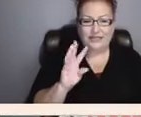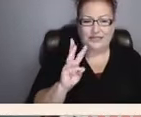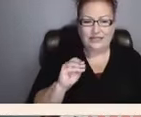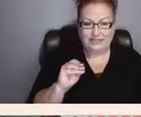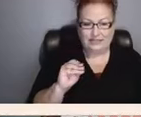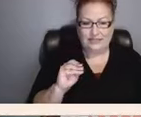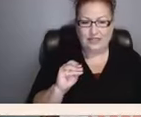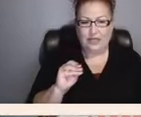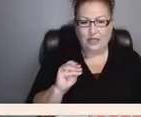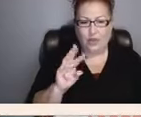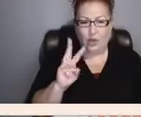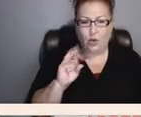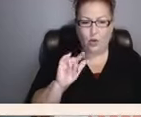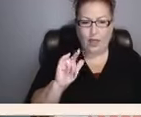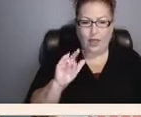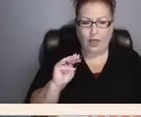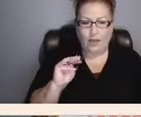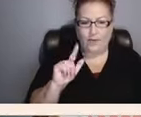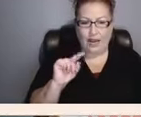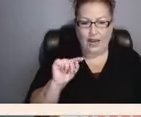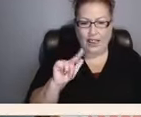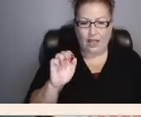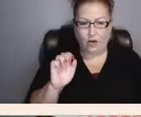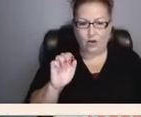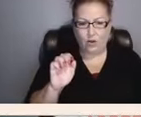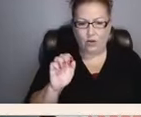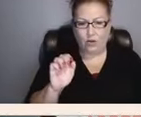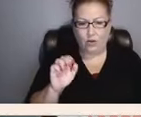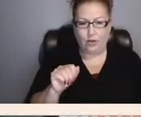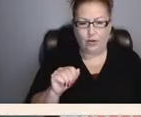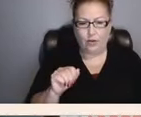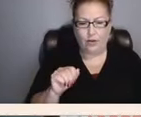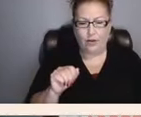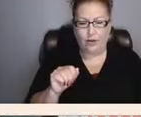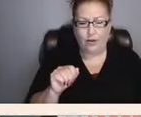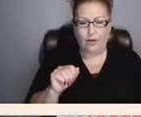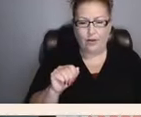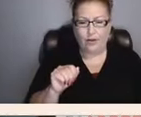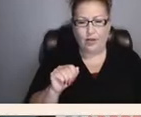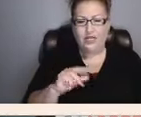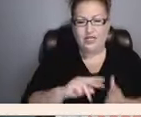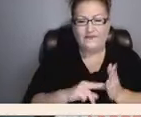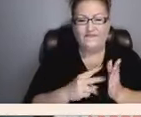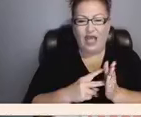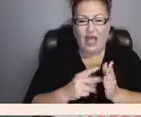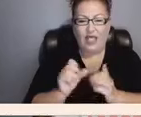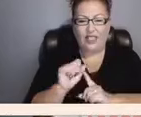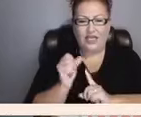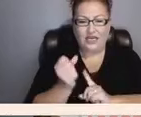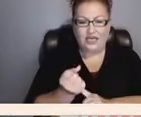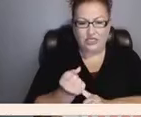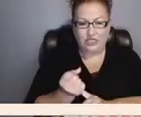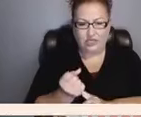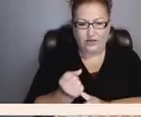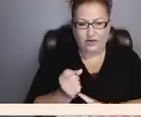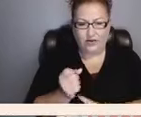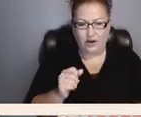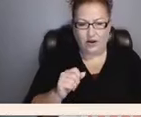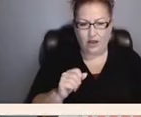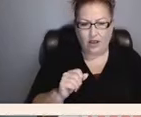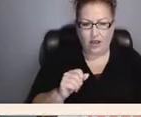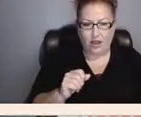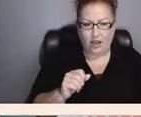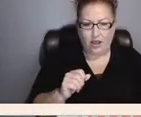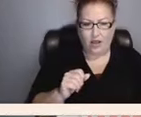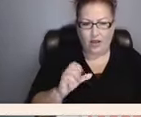William Little, to find the condition of spasticity in the